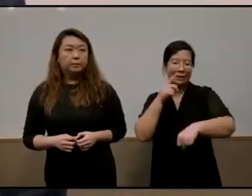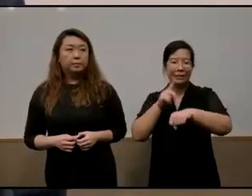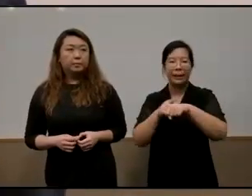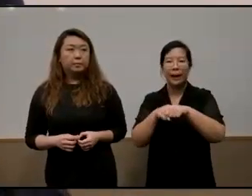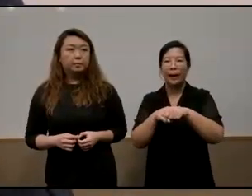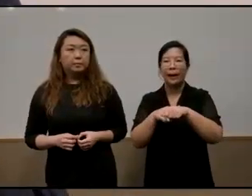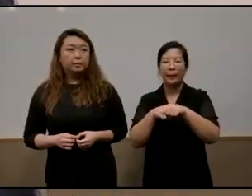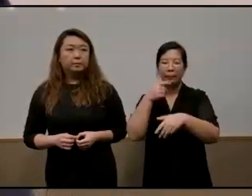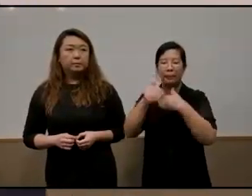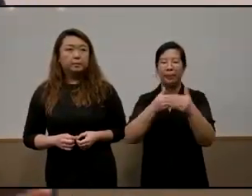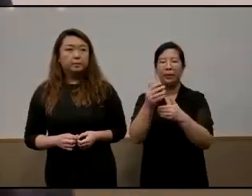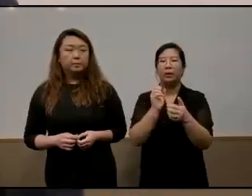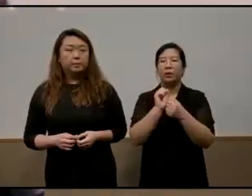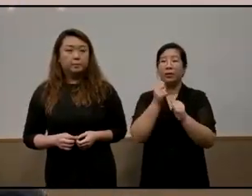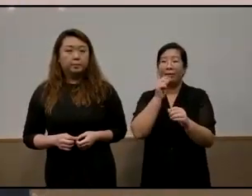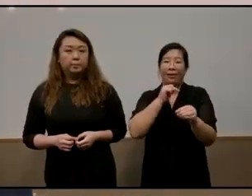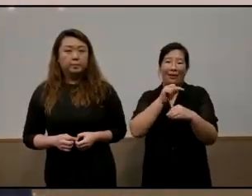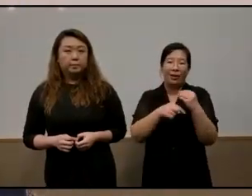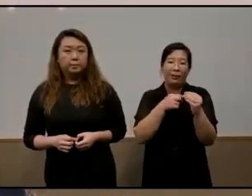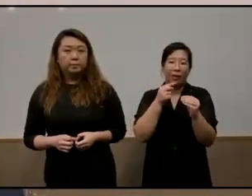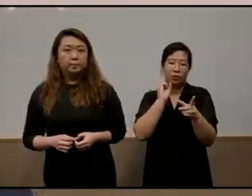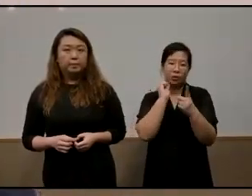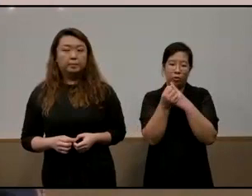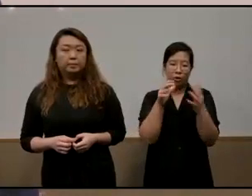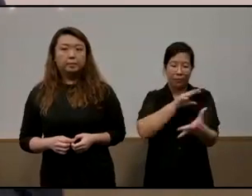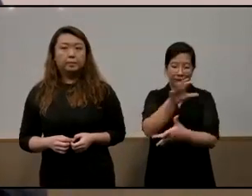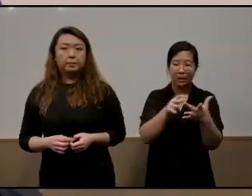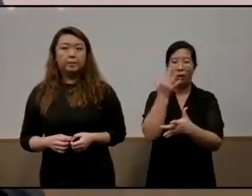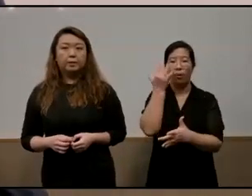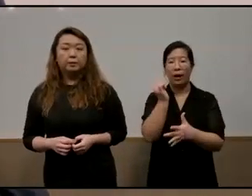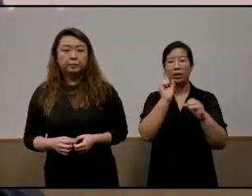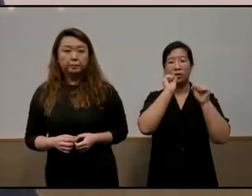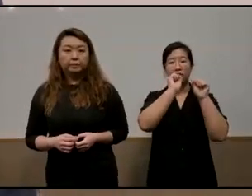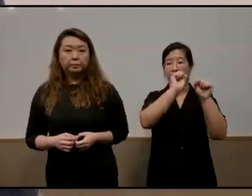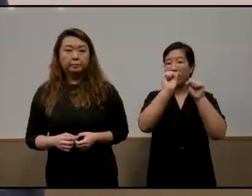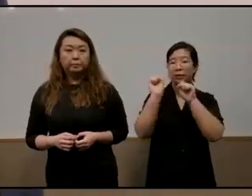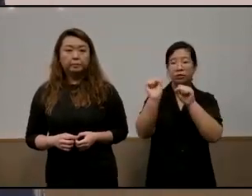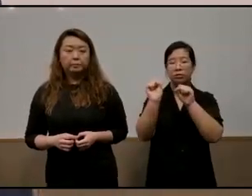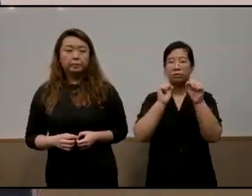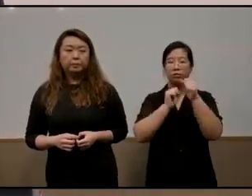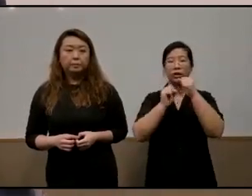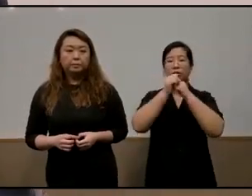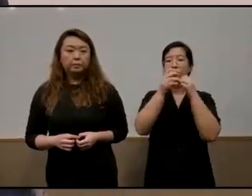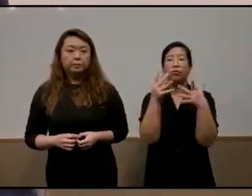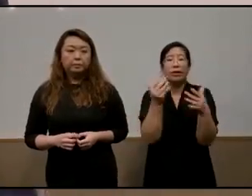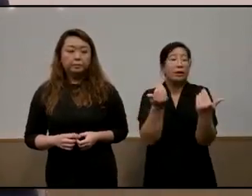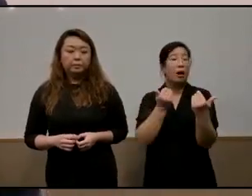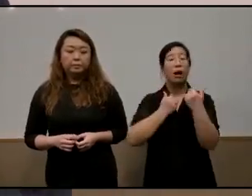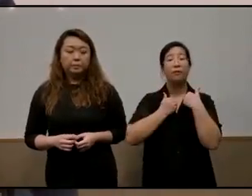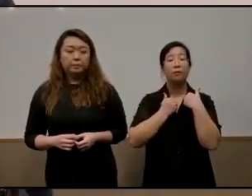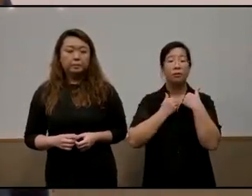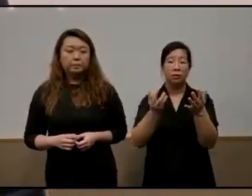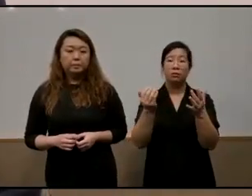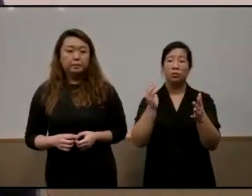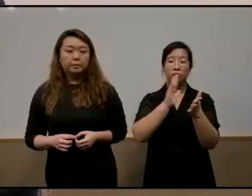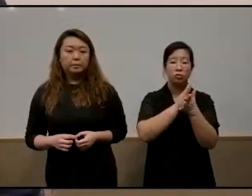and so on so not about social mixing because in terms of structures we have social mixing mixing we have opportunities for schools of different